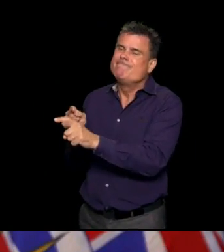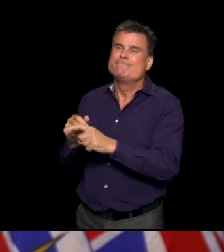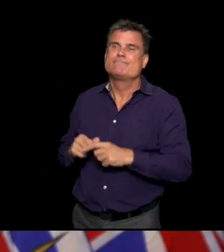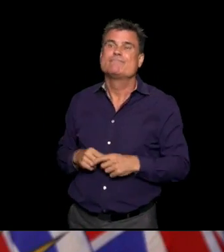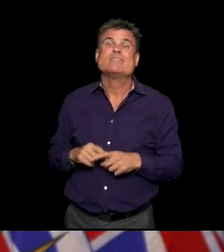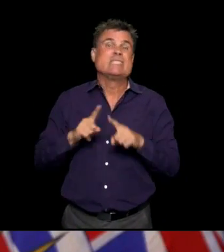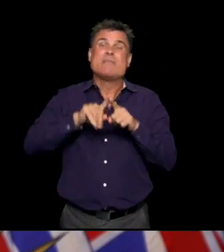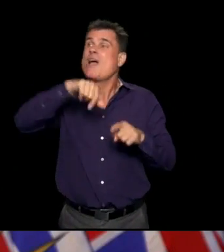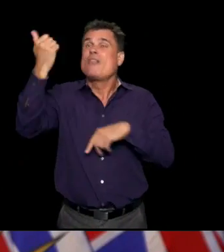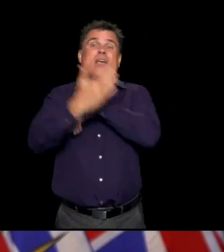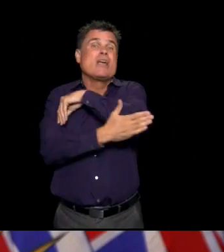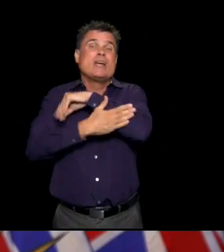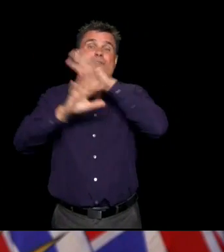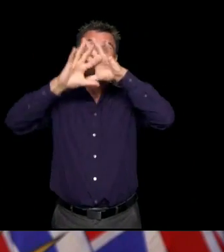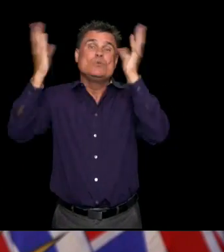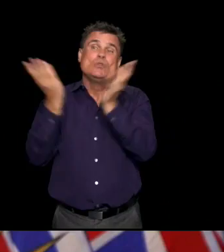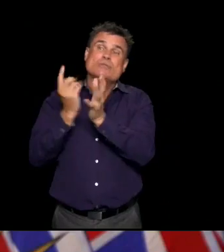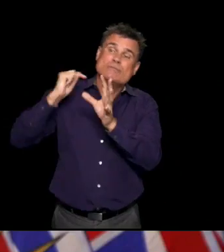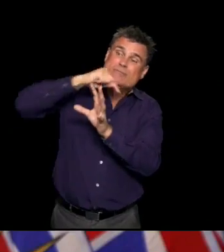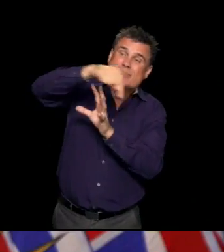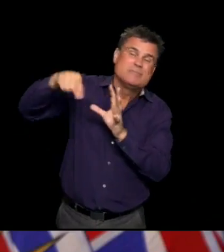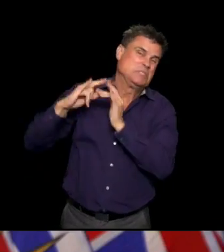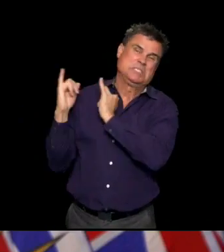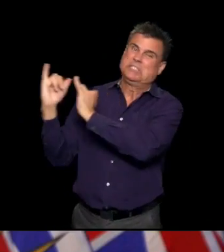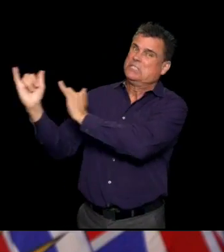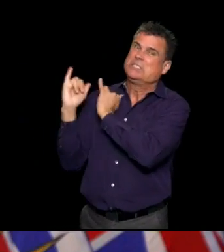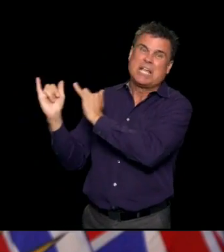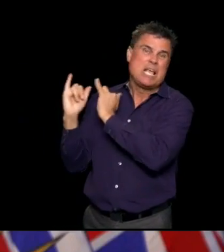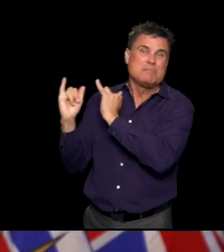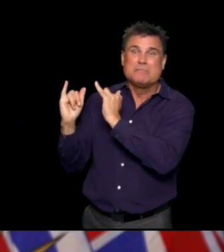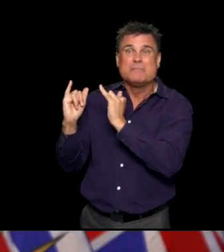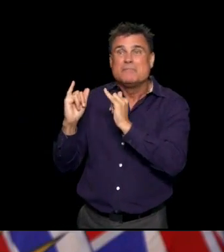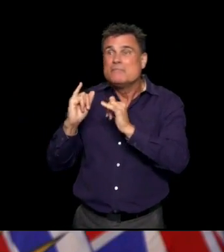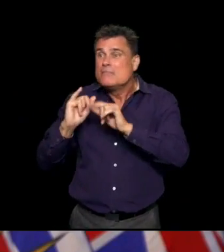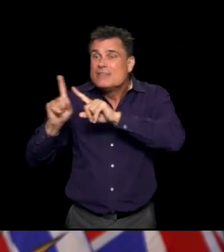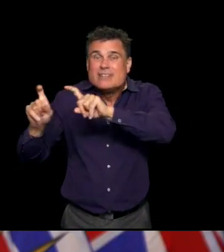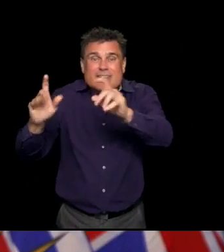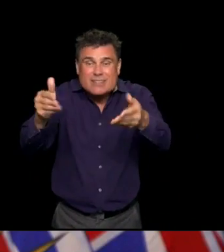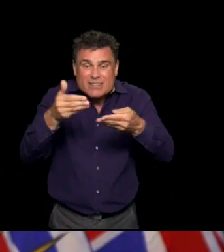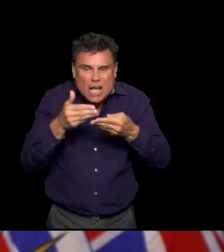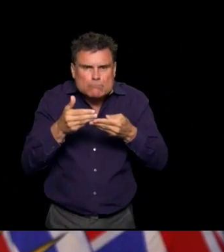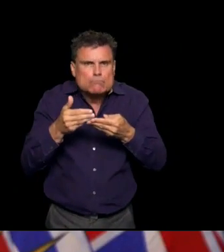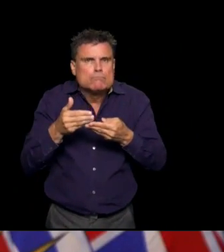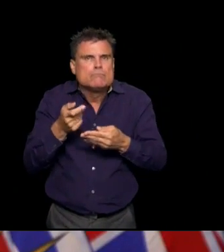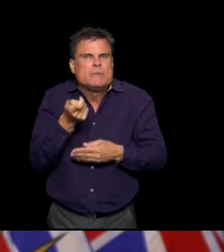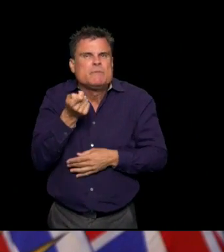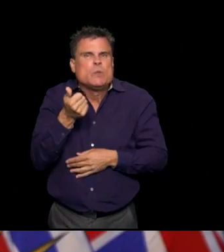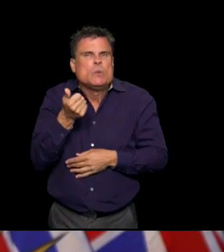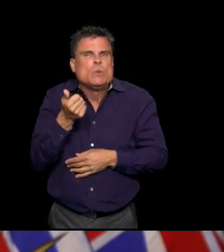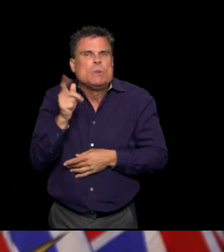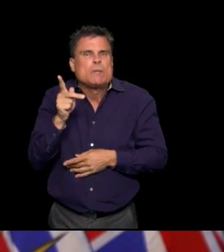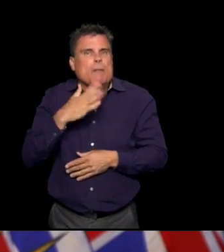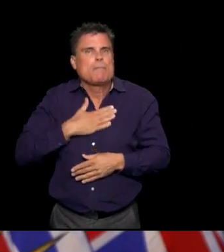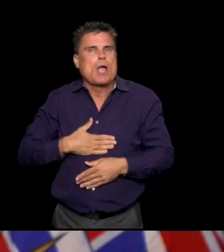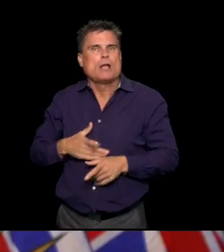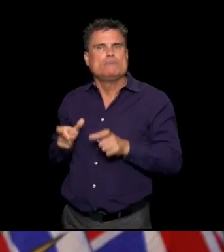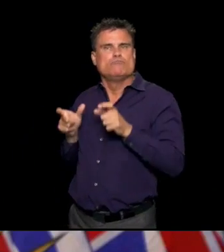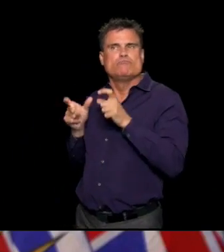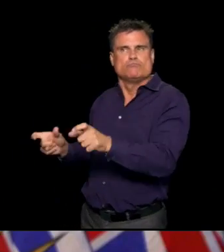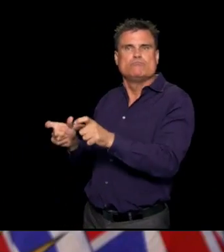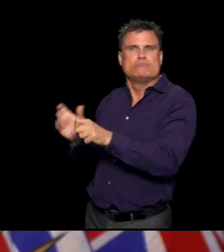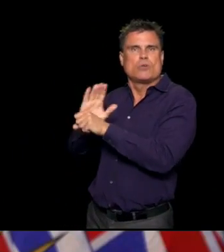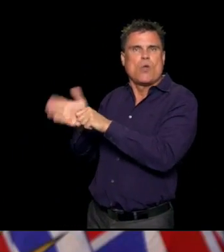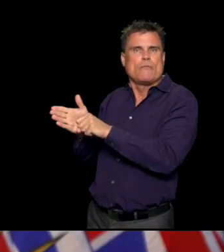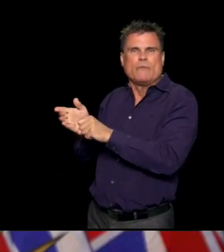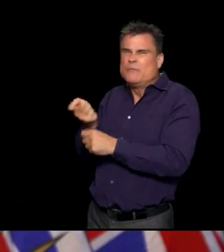they are even in the very hardest hit areas around the world, the percentage of people who have antibodies to COVID-19